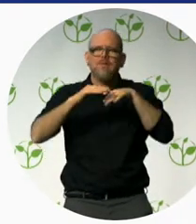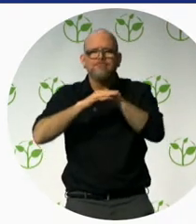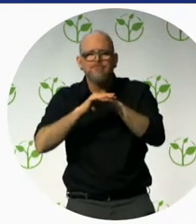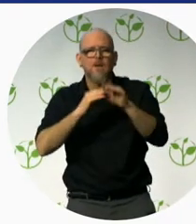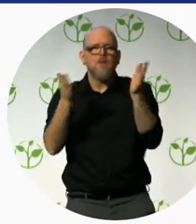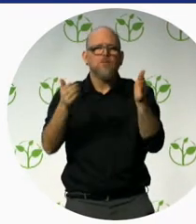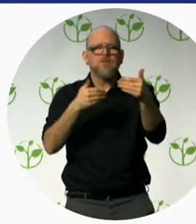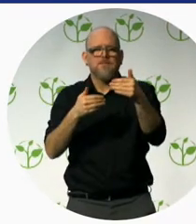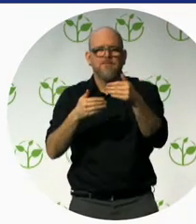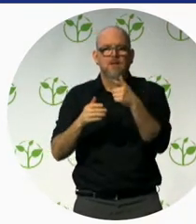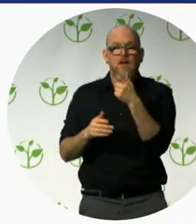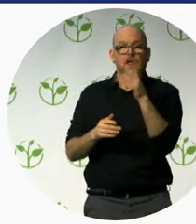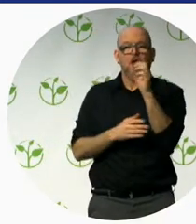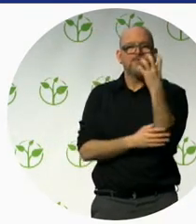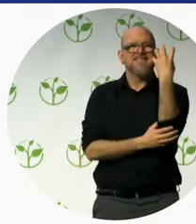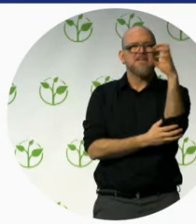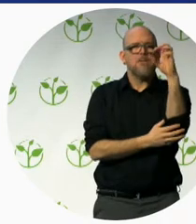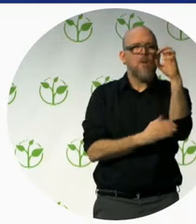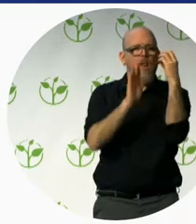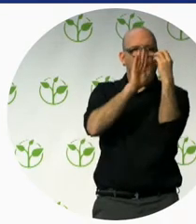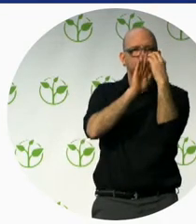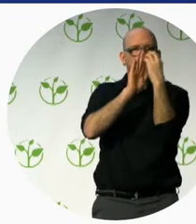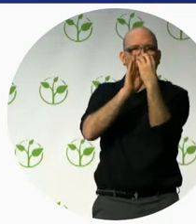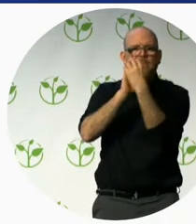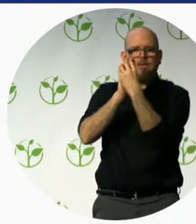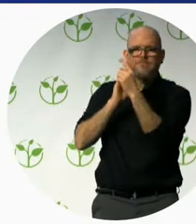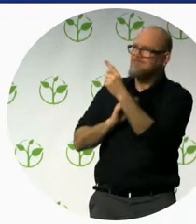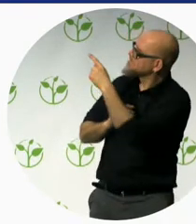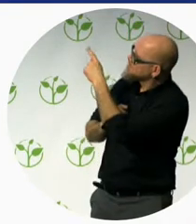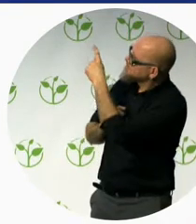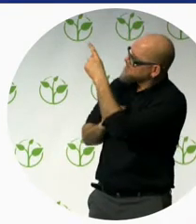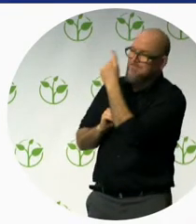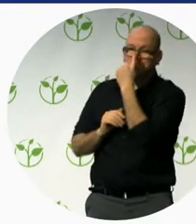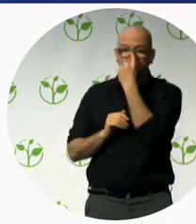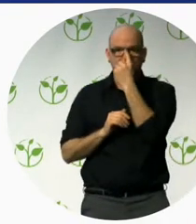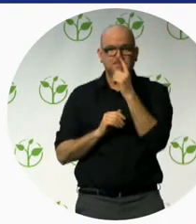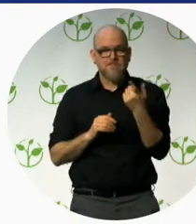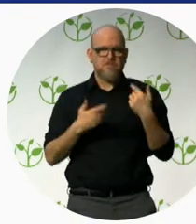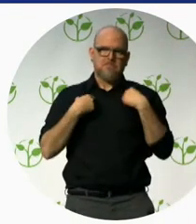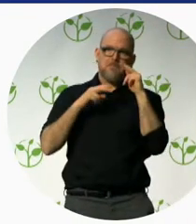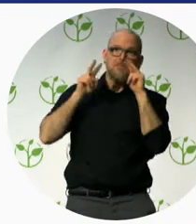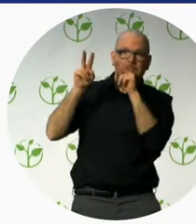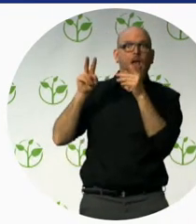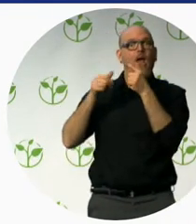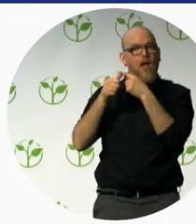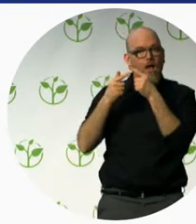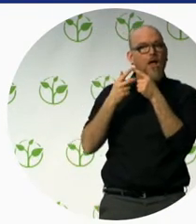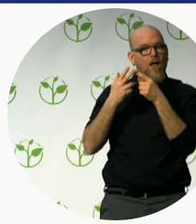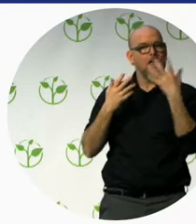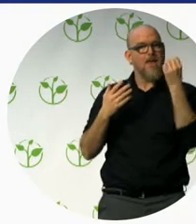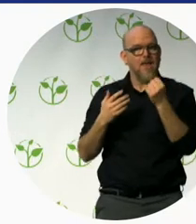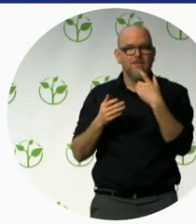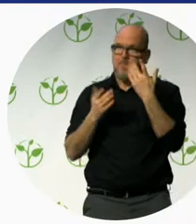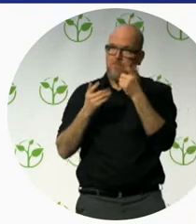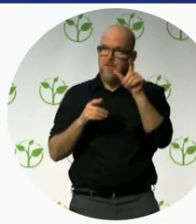are provisions for you as a person with a physical disability. Or people with learning, hearing or visual impairments. And we also